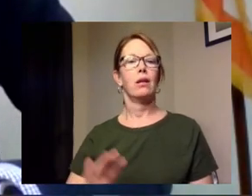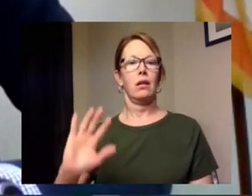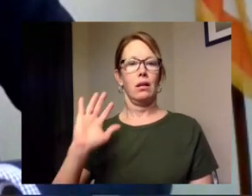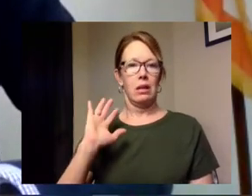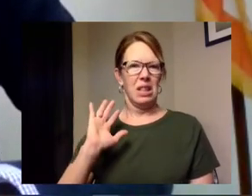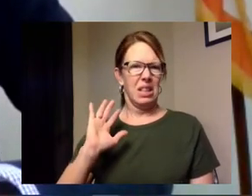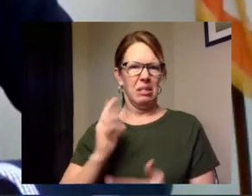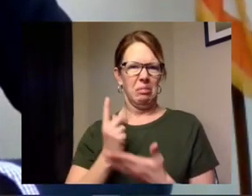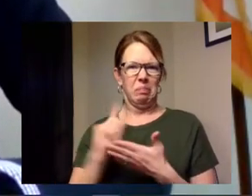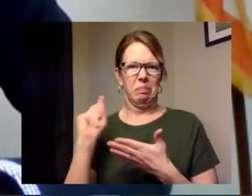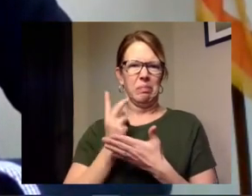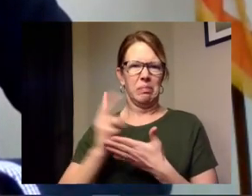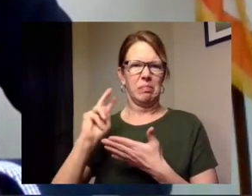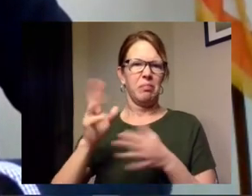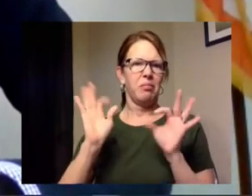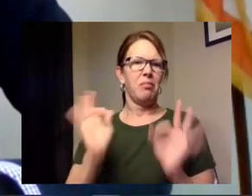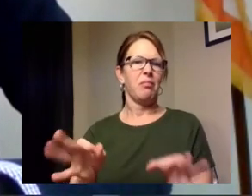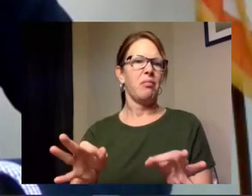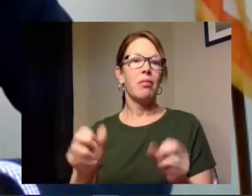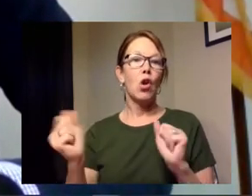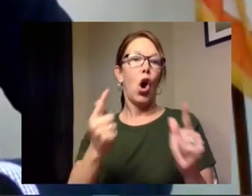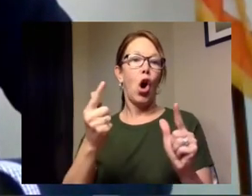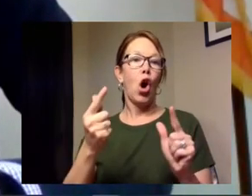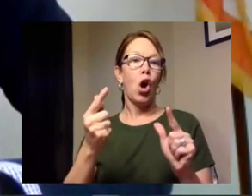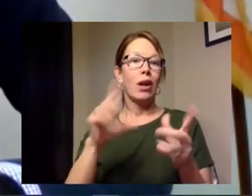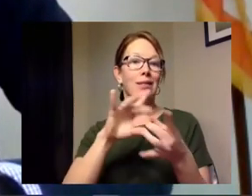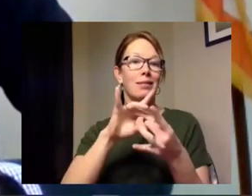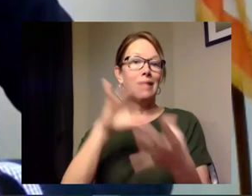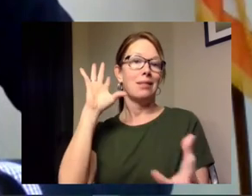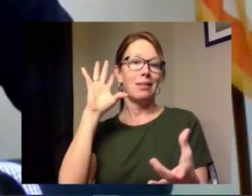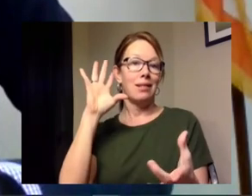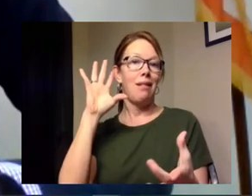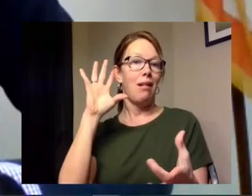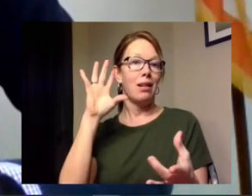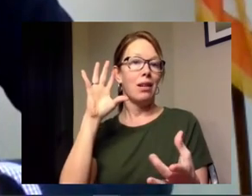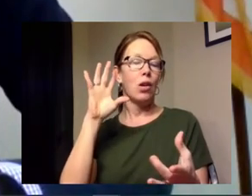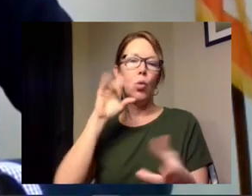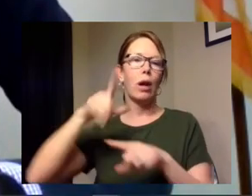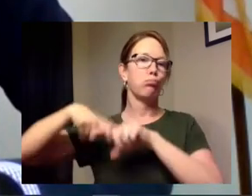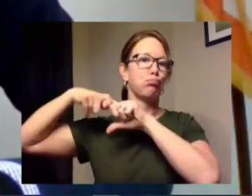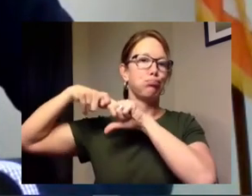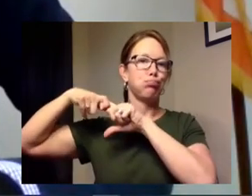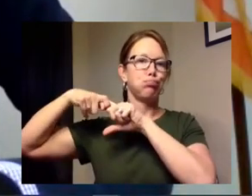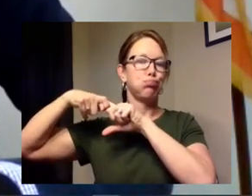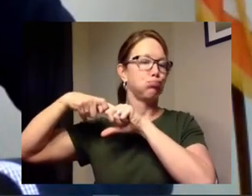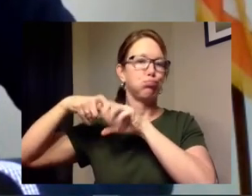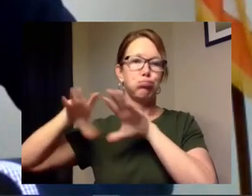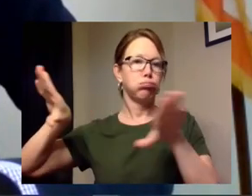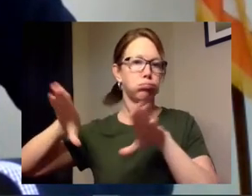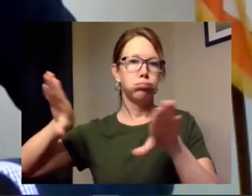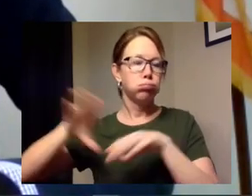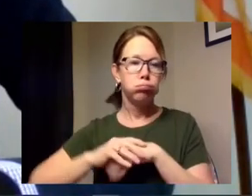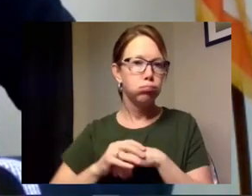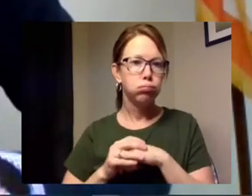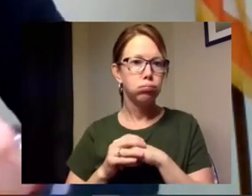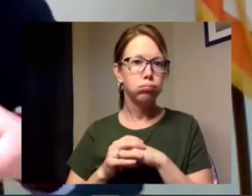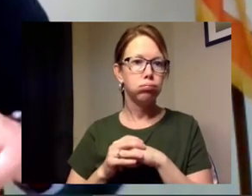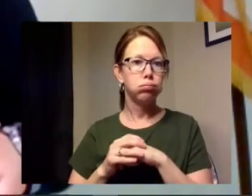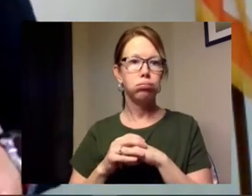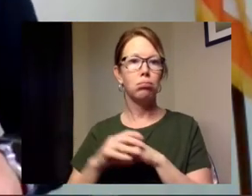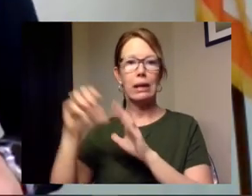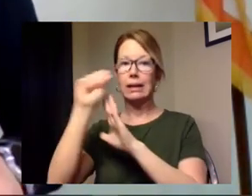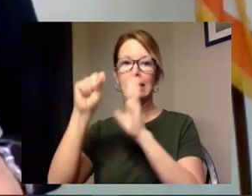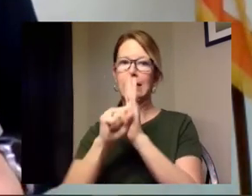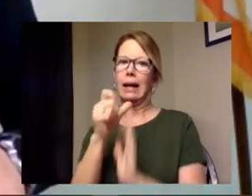suspend all disconnect uh actions uh we didn't need to stay to ask us to do that or